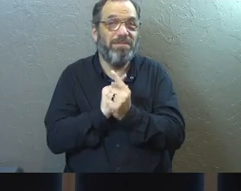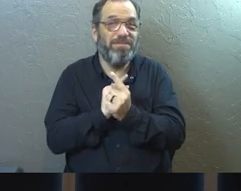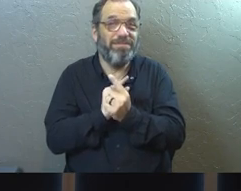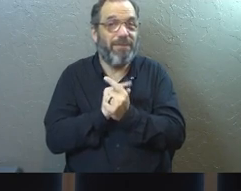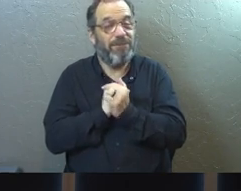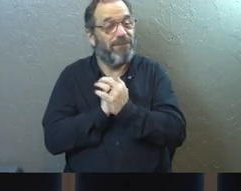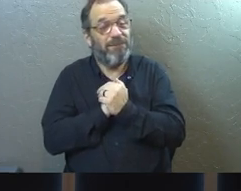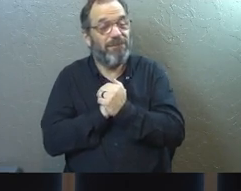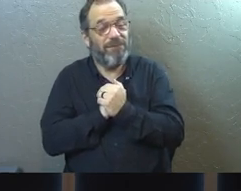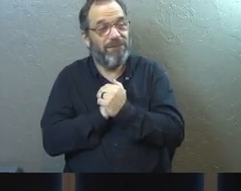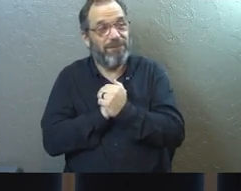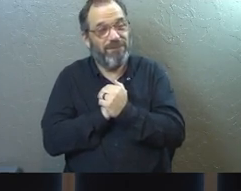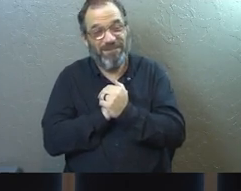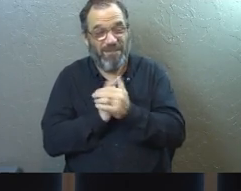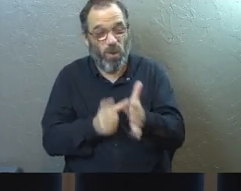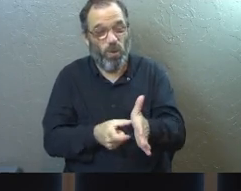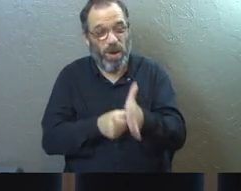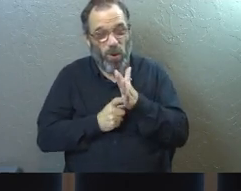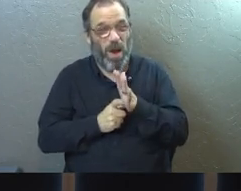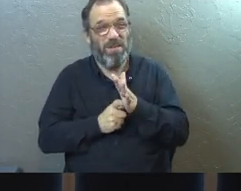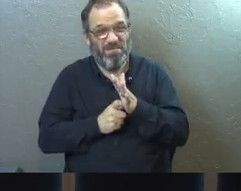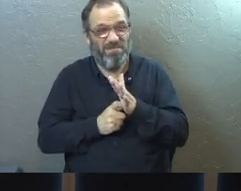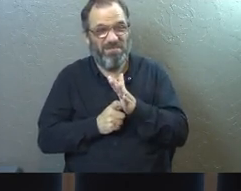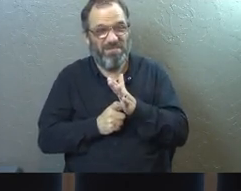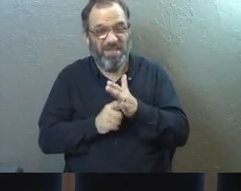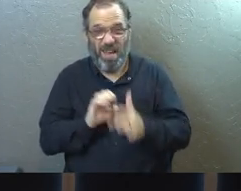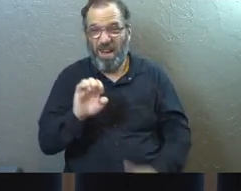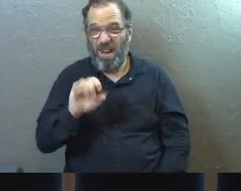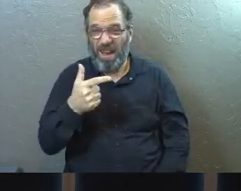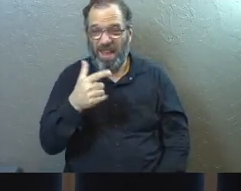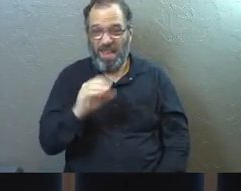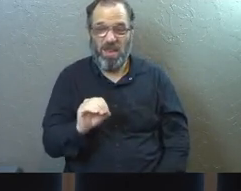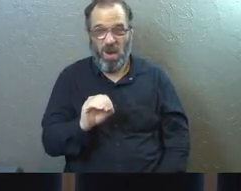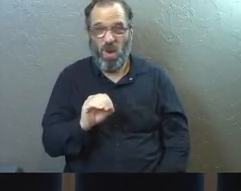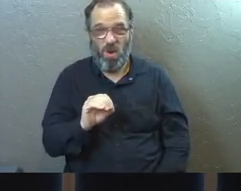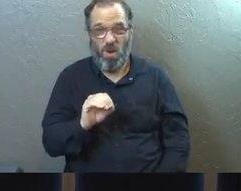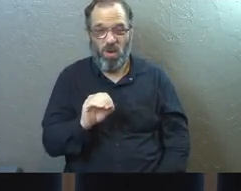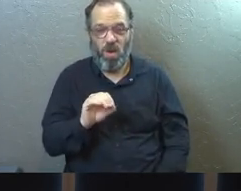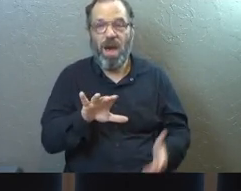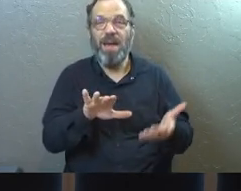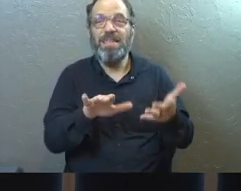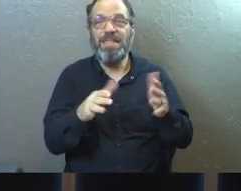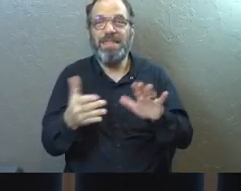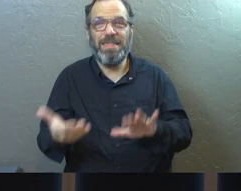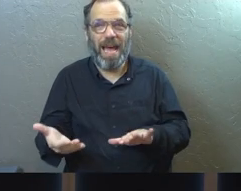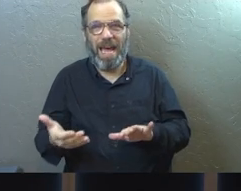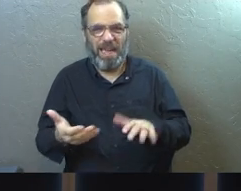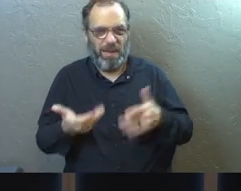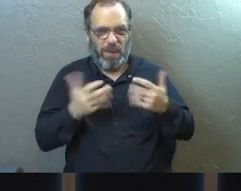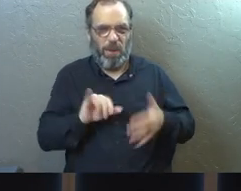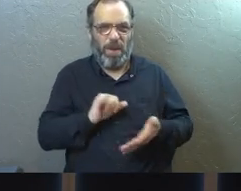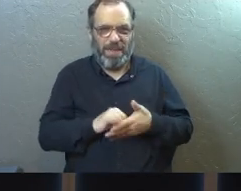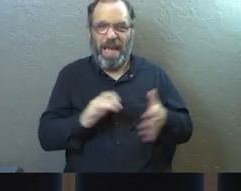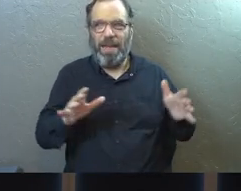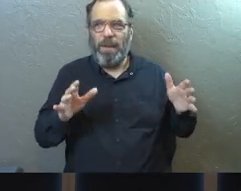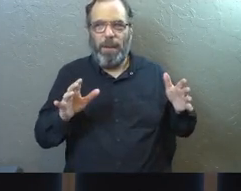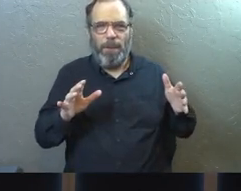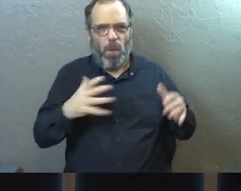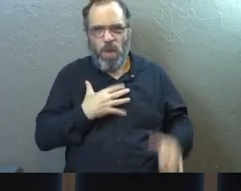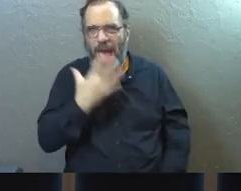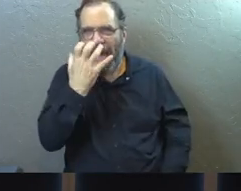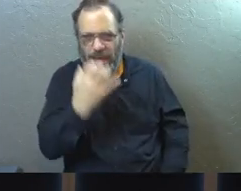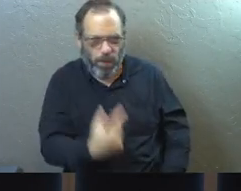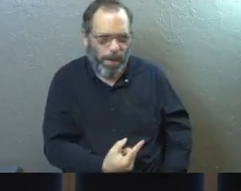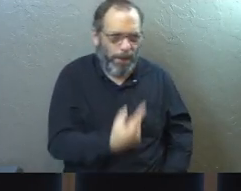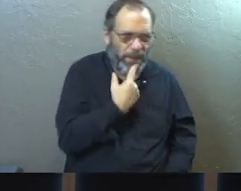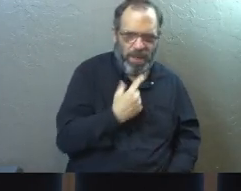that's like, to be honest, what that requires of us is probably letting our ego die quite a bit because we're not going to want to do that because we are angry